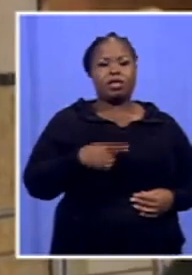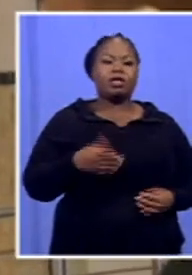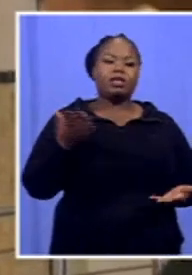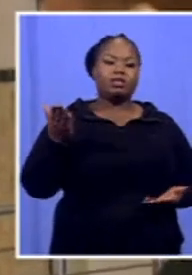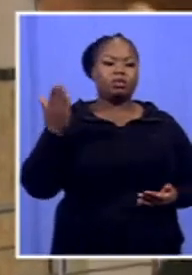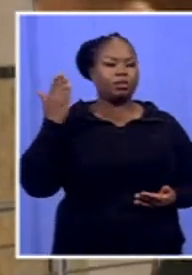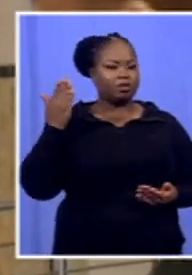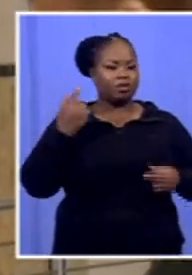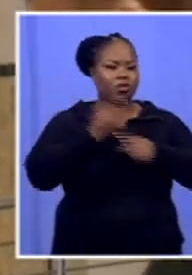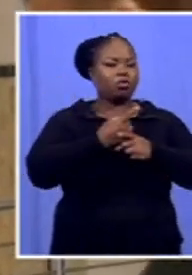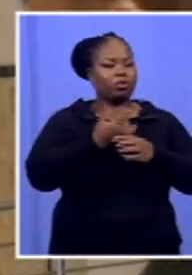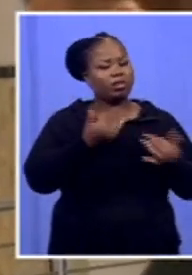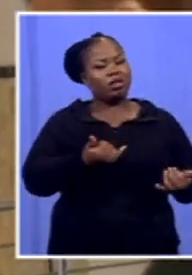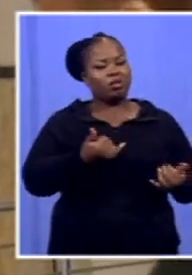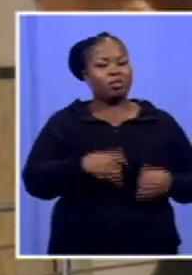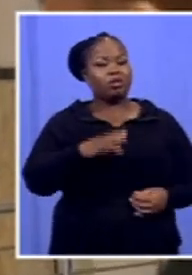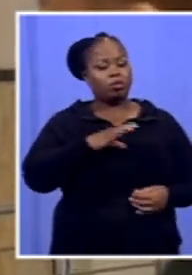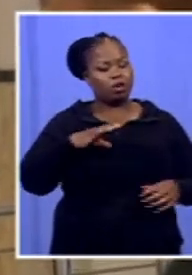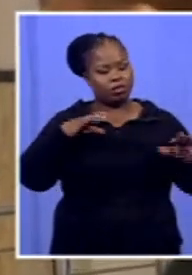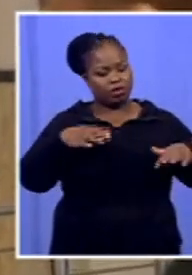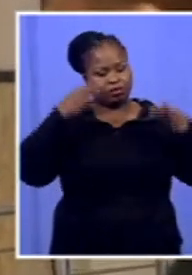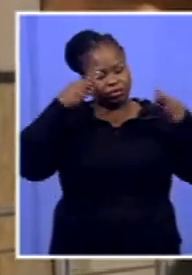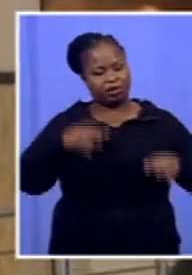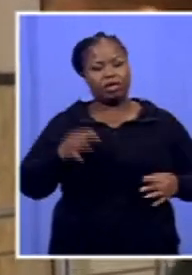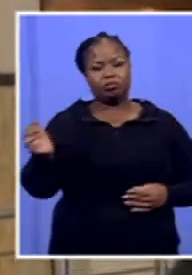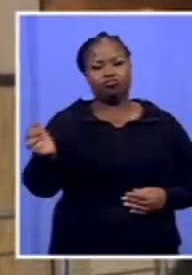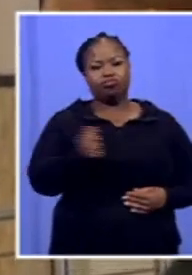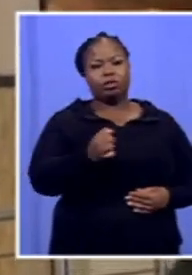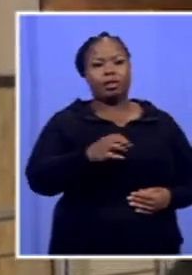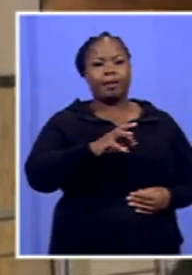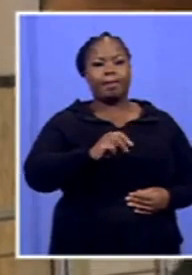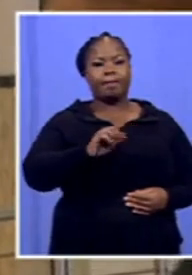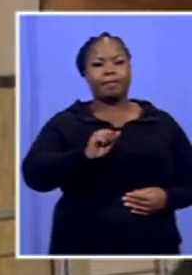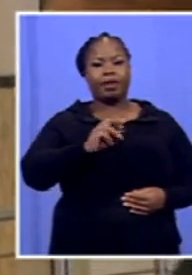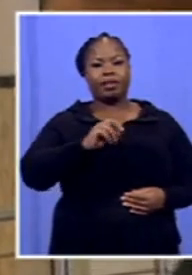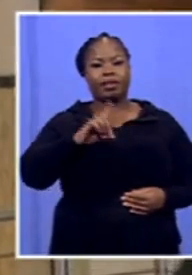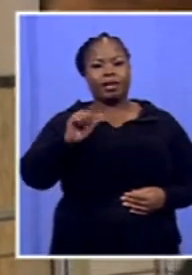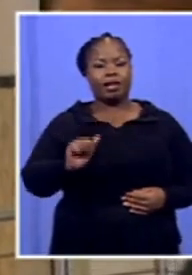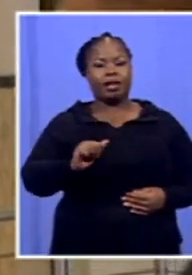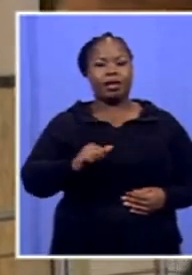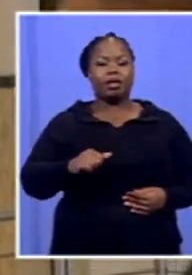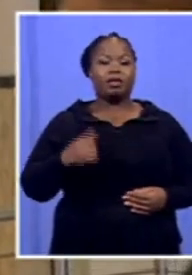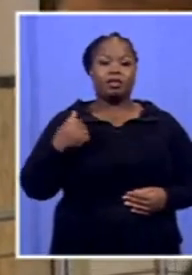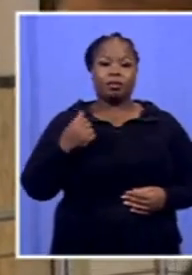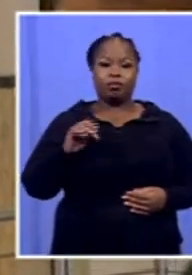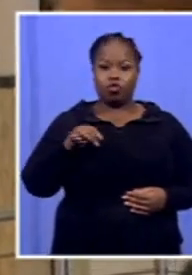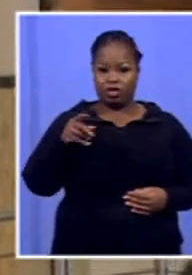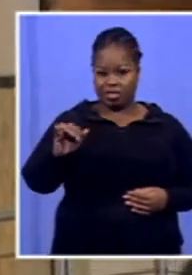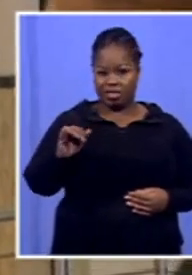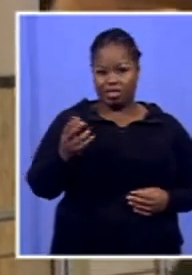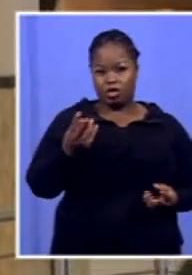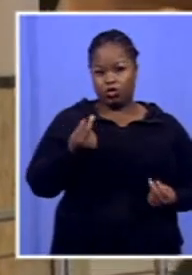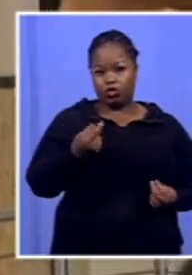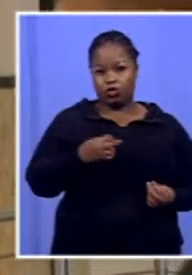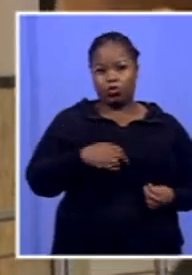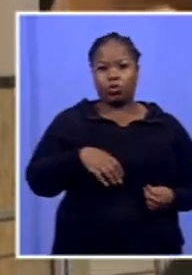sitting, and then the council took a decision that he appointed Madam Gondi as a new MM